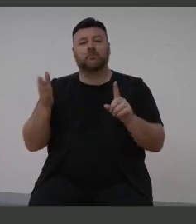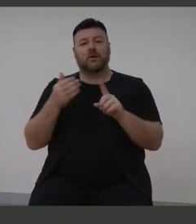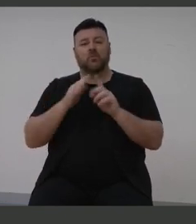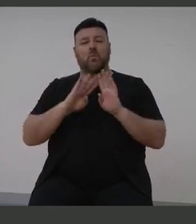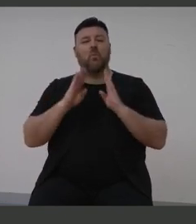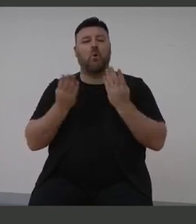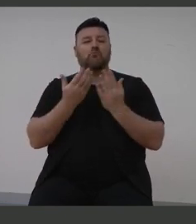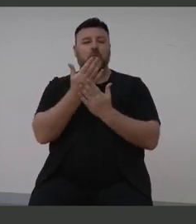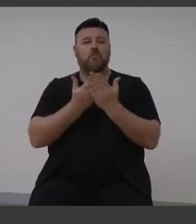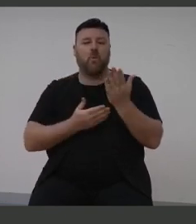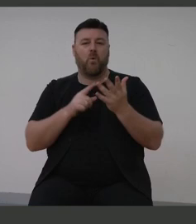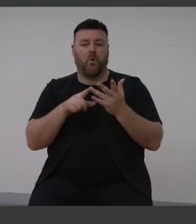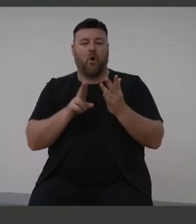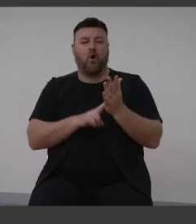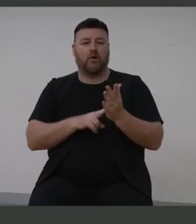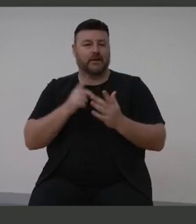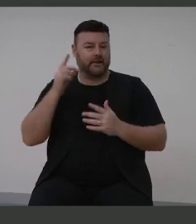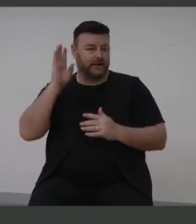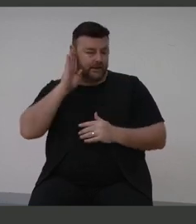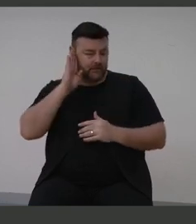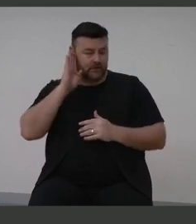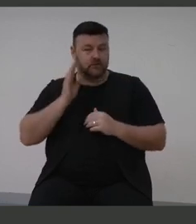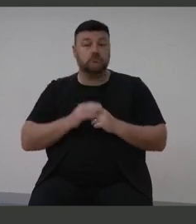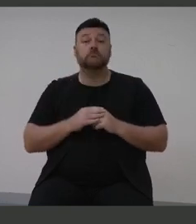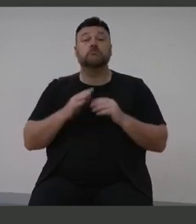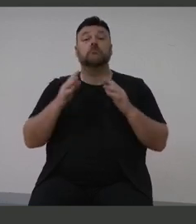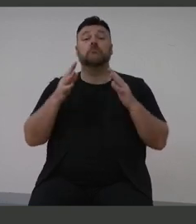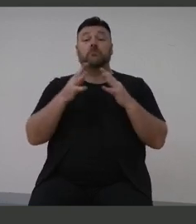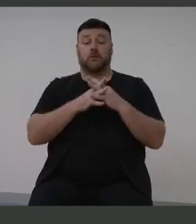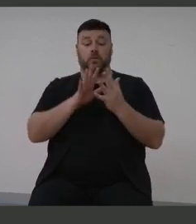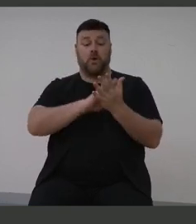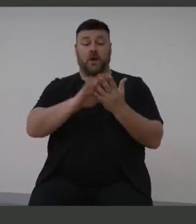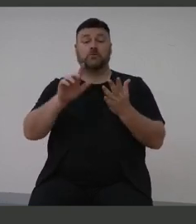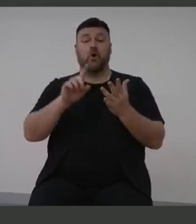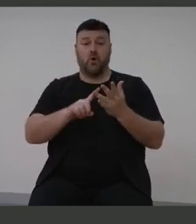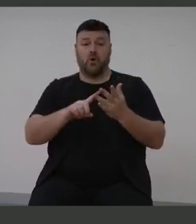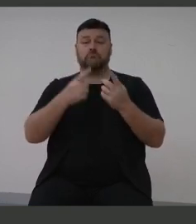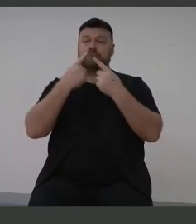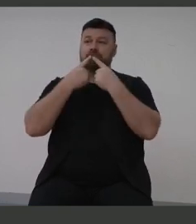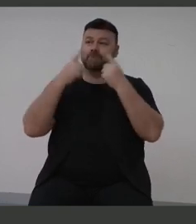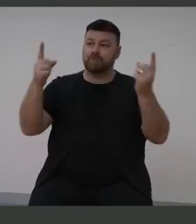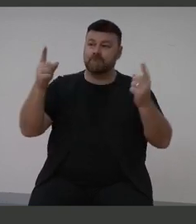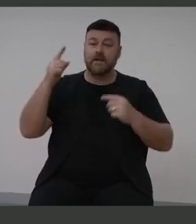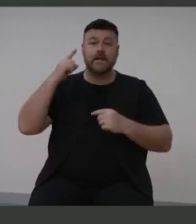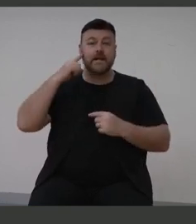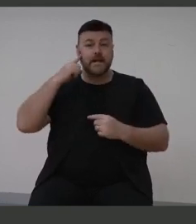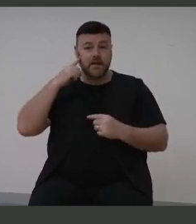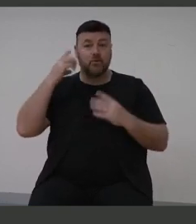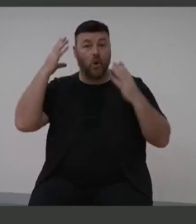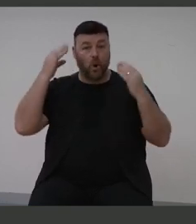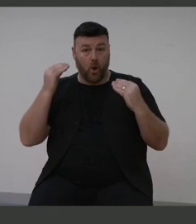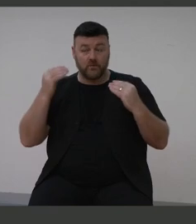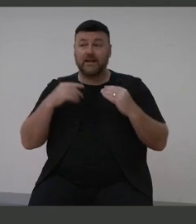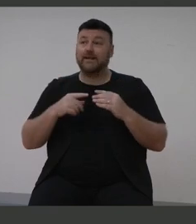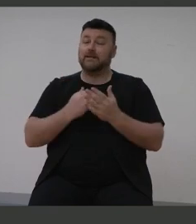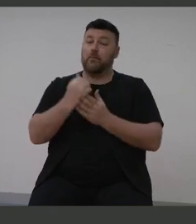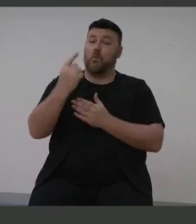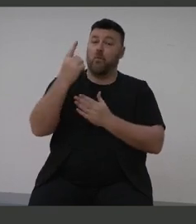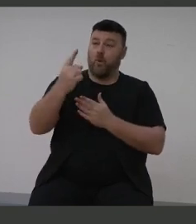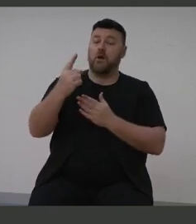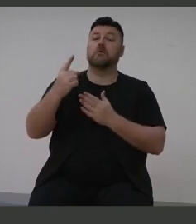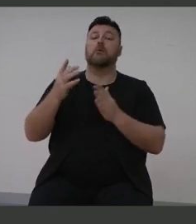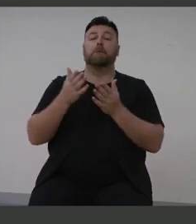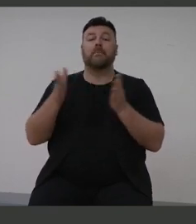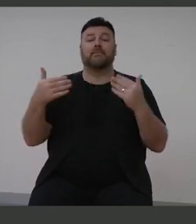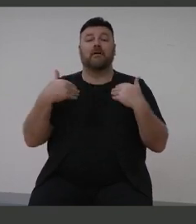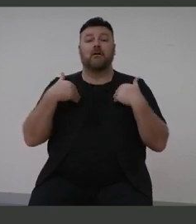Today, the World Health Organisation is declaring that hearing loss is a major public health problem. And they are explicitly